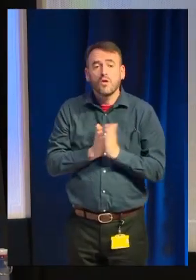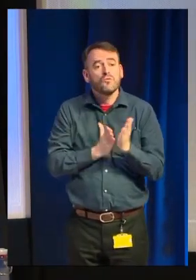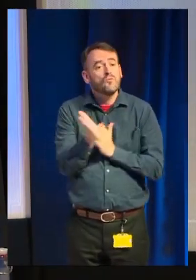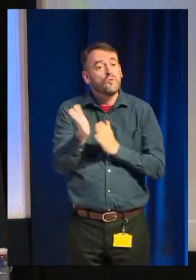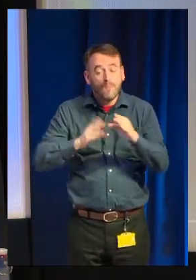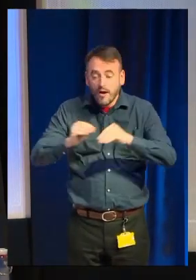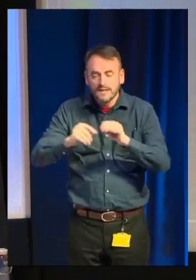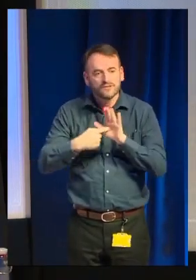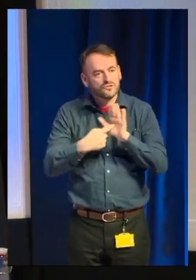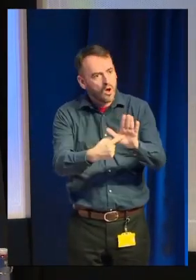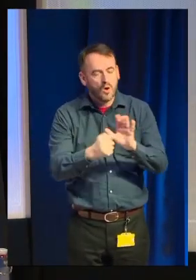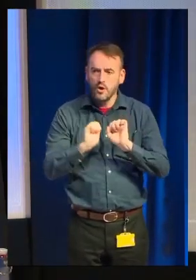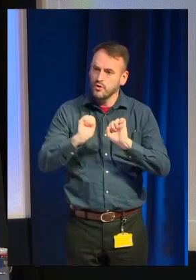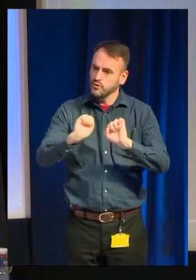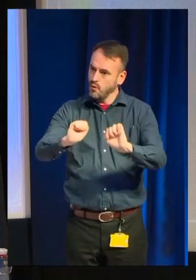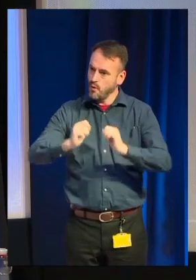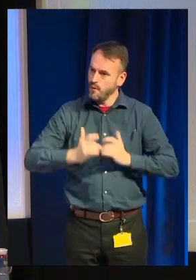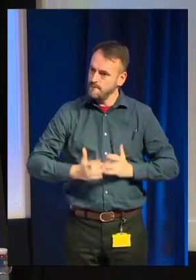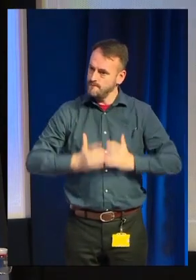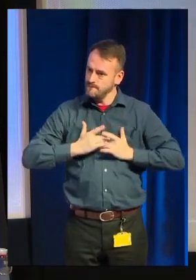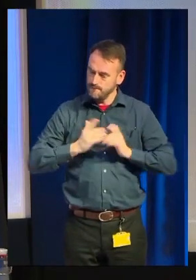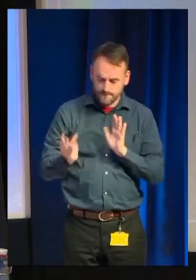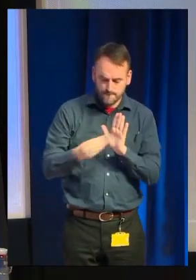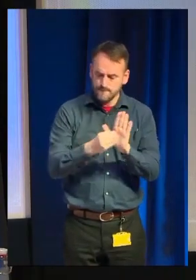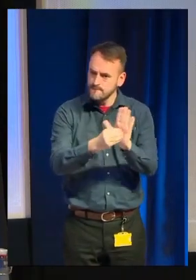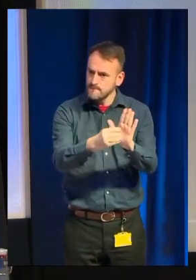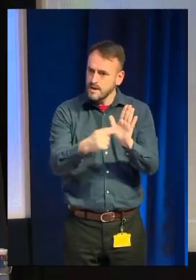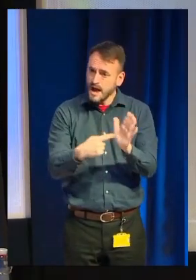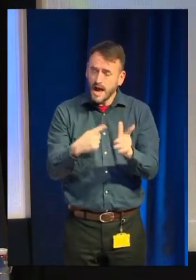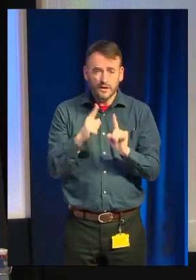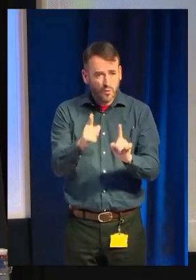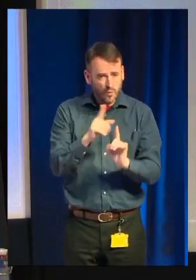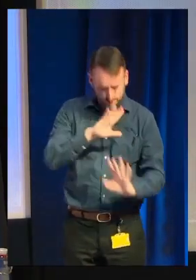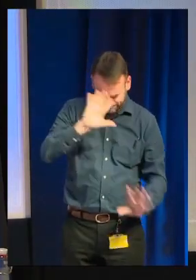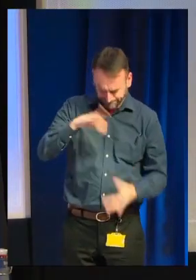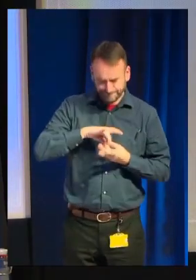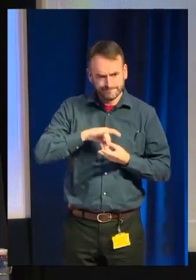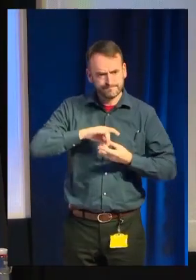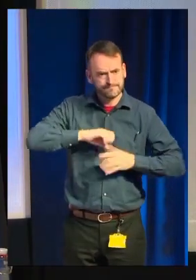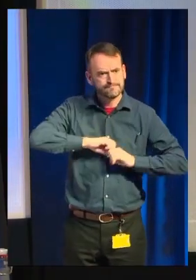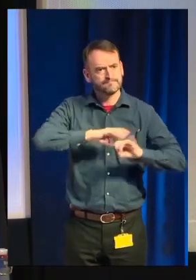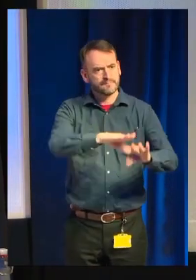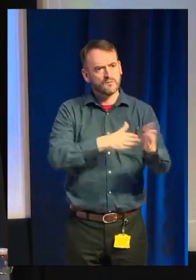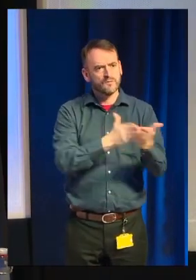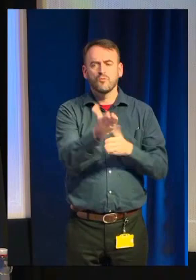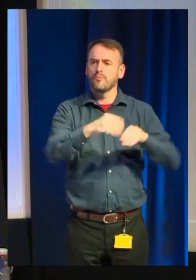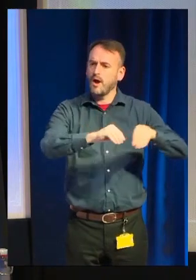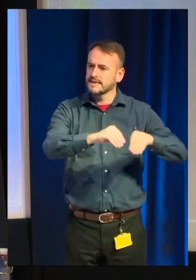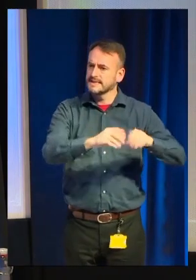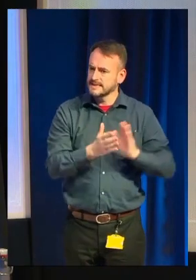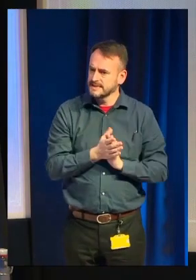own voice. Be yourself. Be authentic. Bring yourself to the marketing of your game.